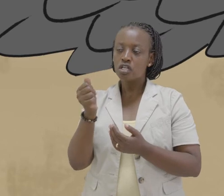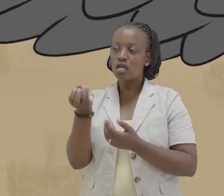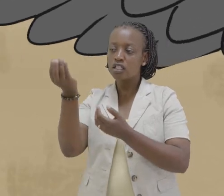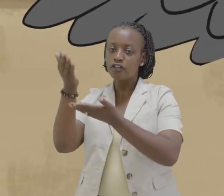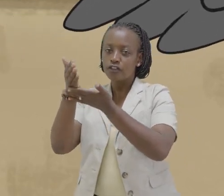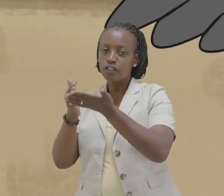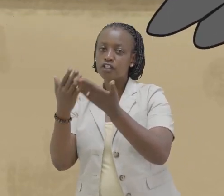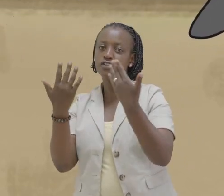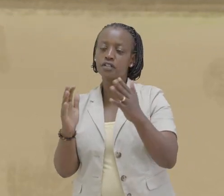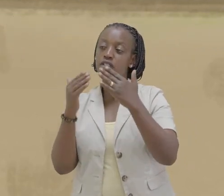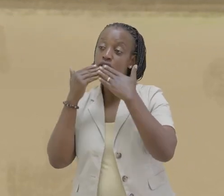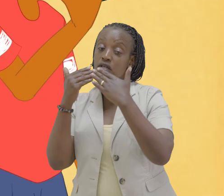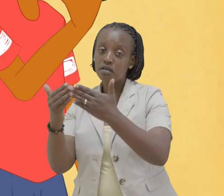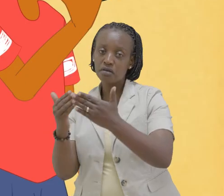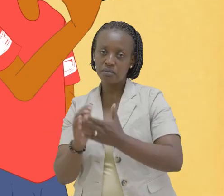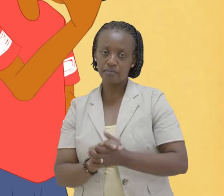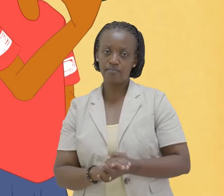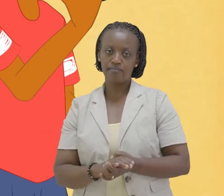yours too Thank you!